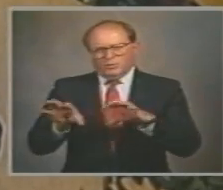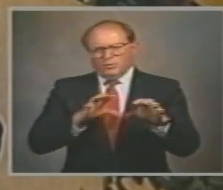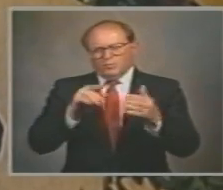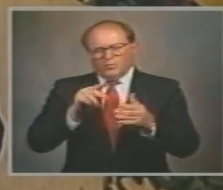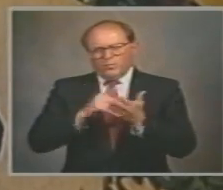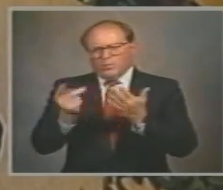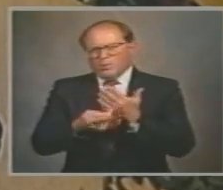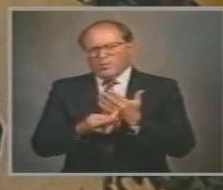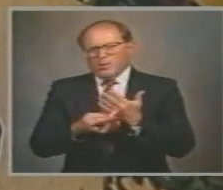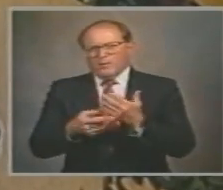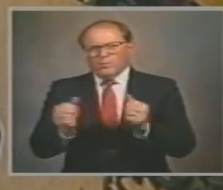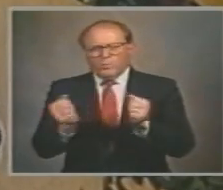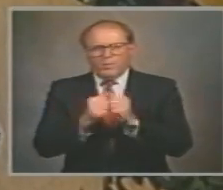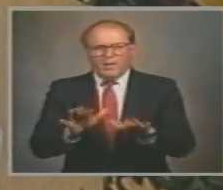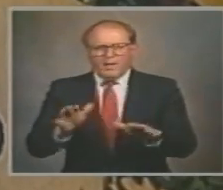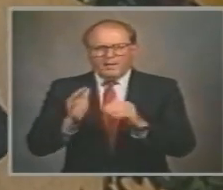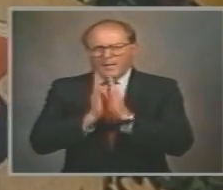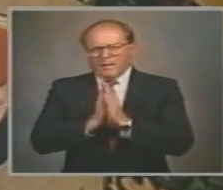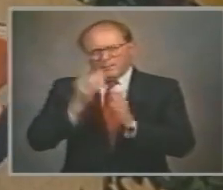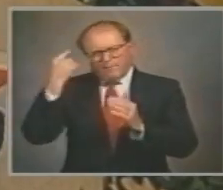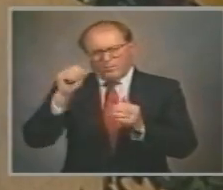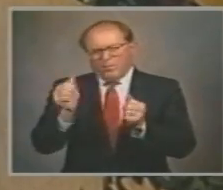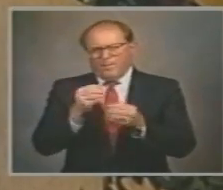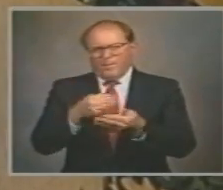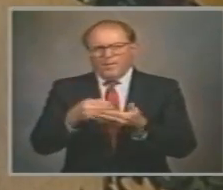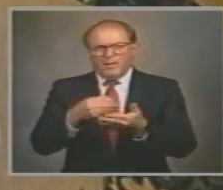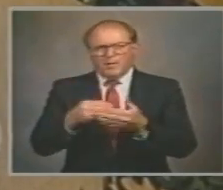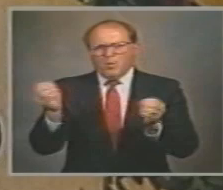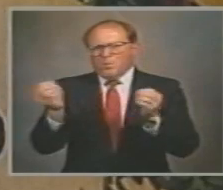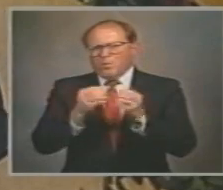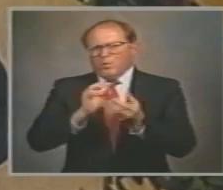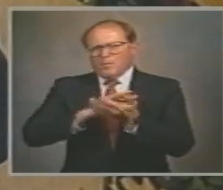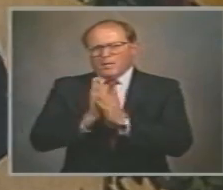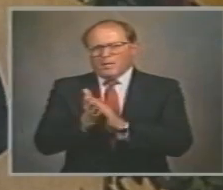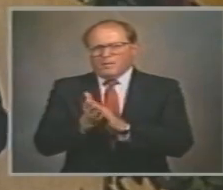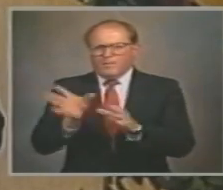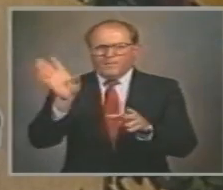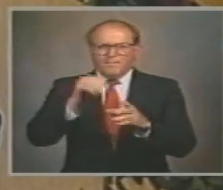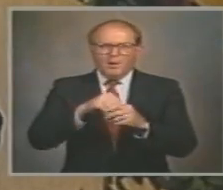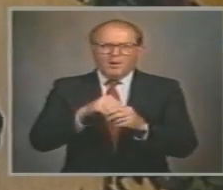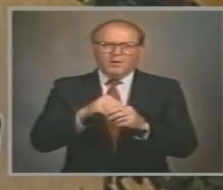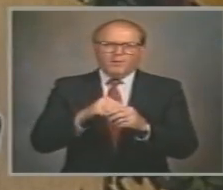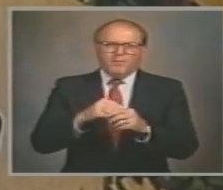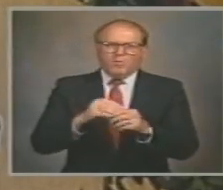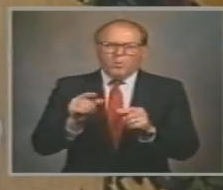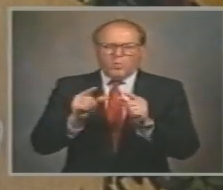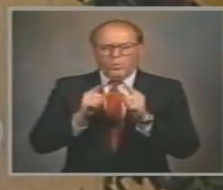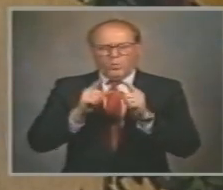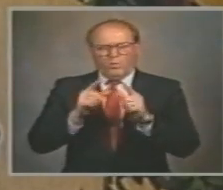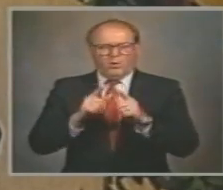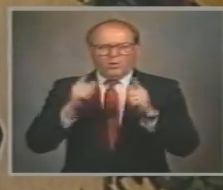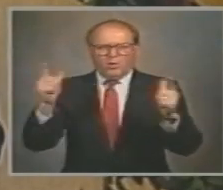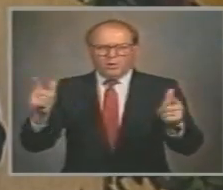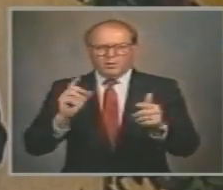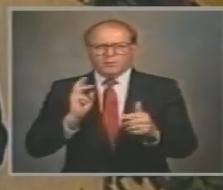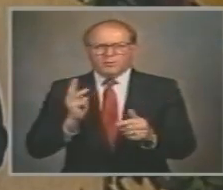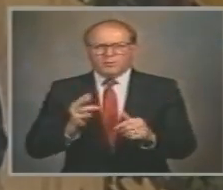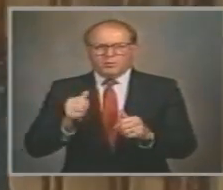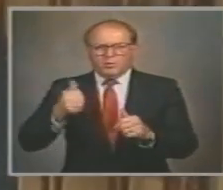And the more who participate, the wider and the stronger is our reach with the gospel of Jesus.